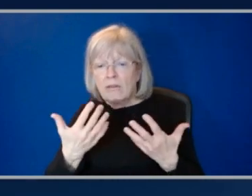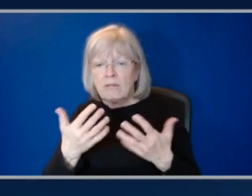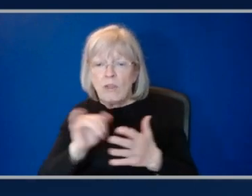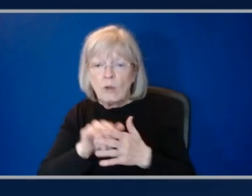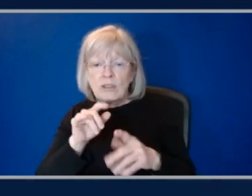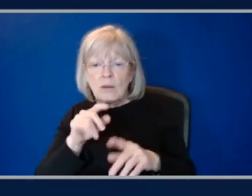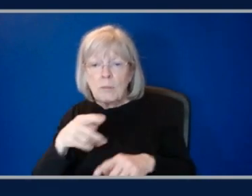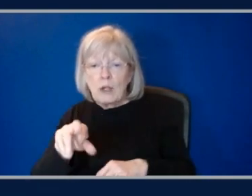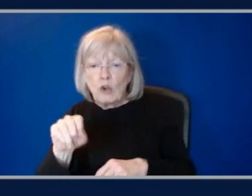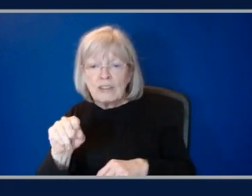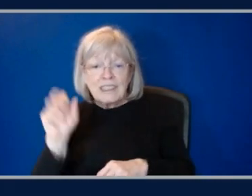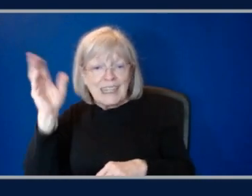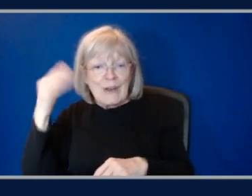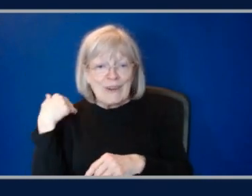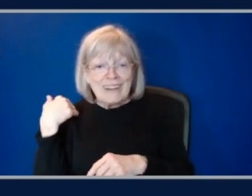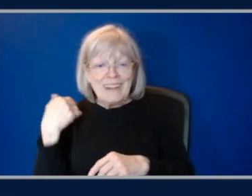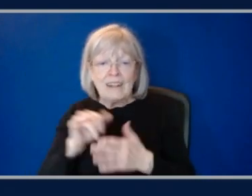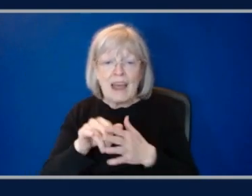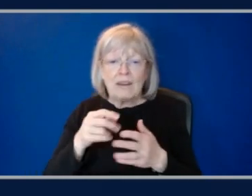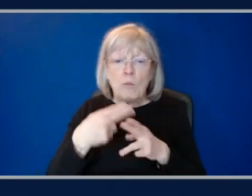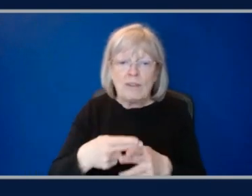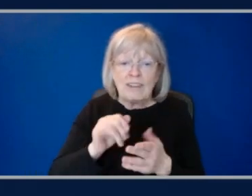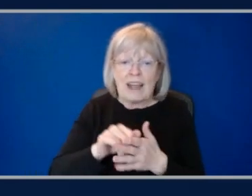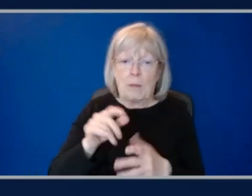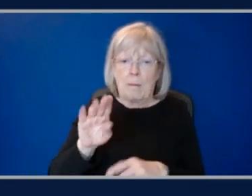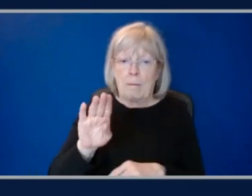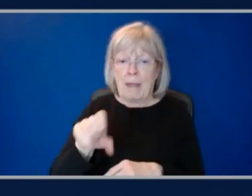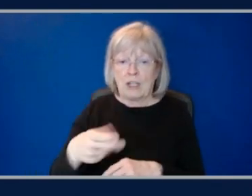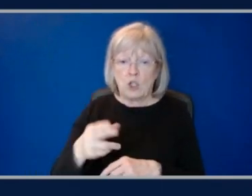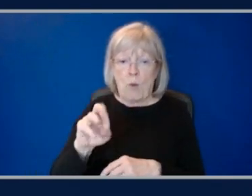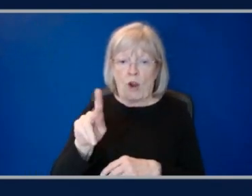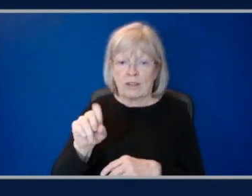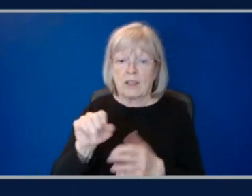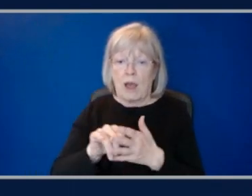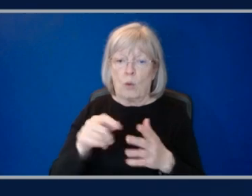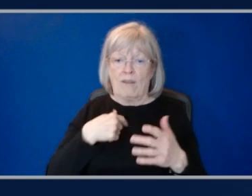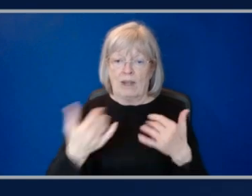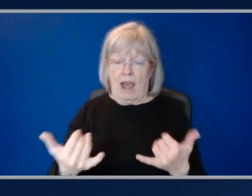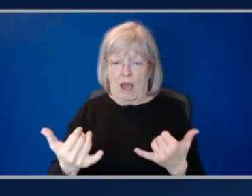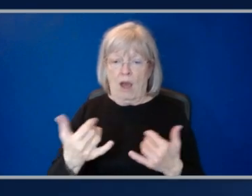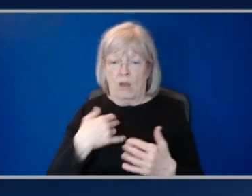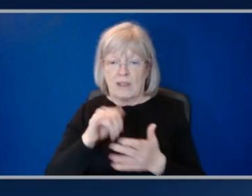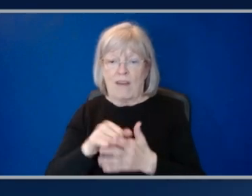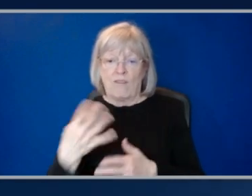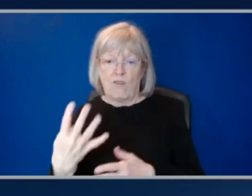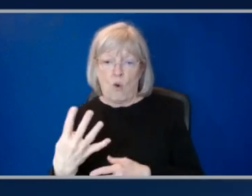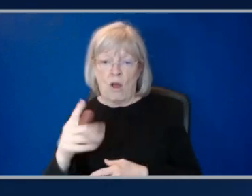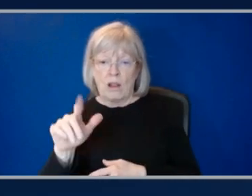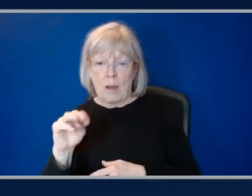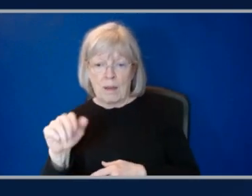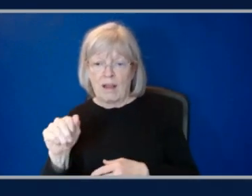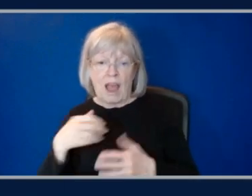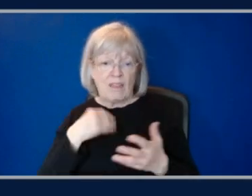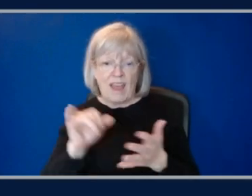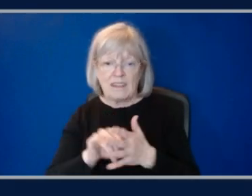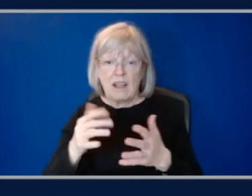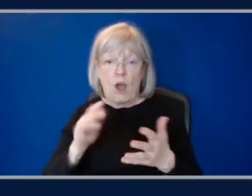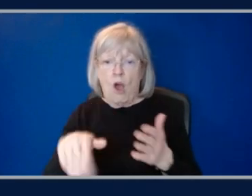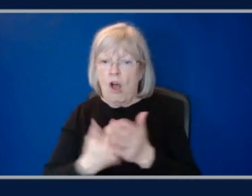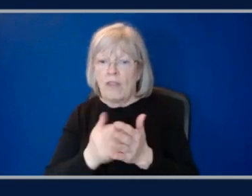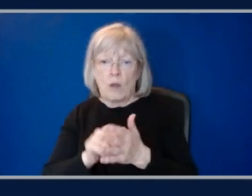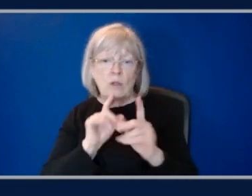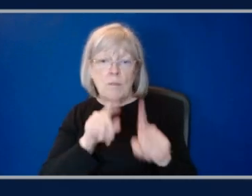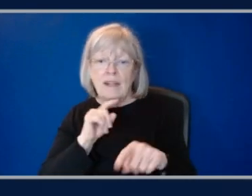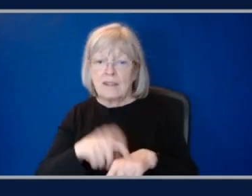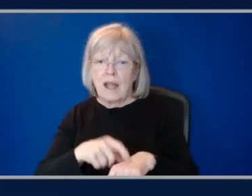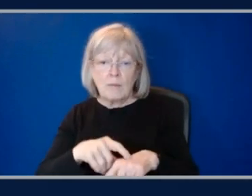on tier in two. And it delivers the fastest total response time out of all of the different endpoints for Llama 405B has published on